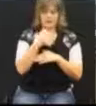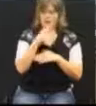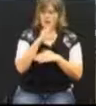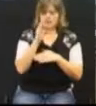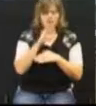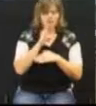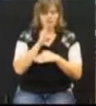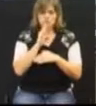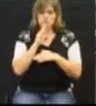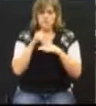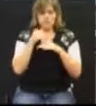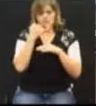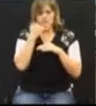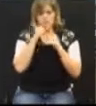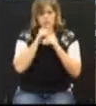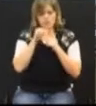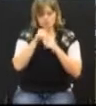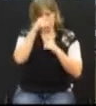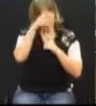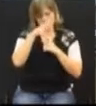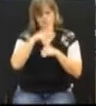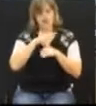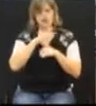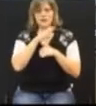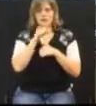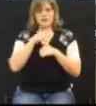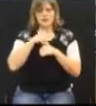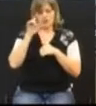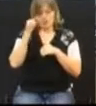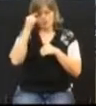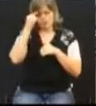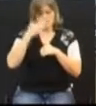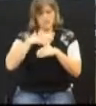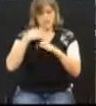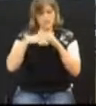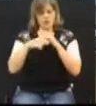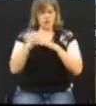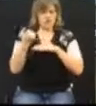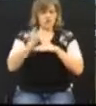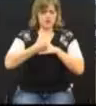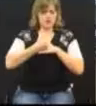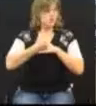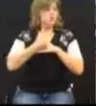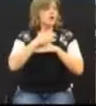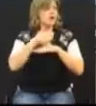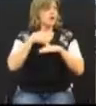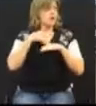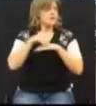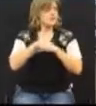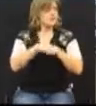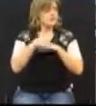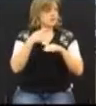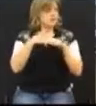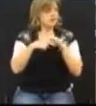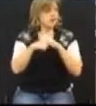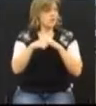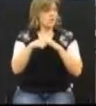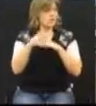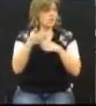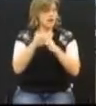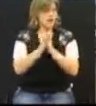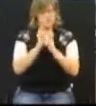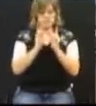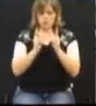with this gentleman. My email was shut down by the government last February. I sent one letter to each recruiter inviting them to participate in city